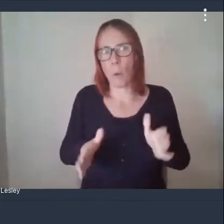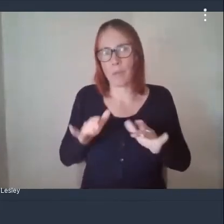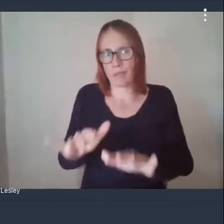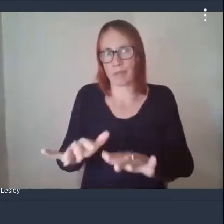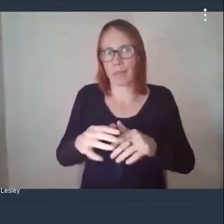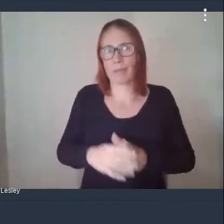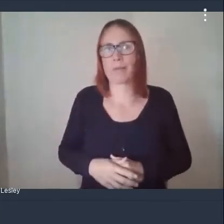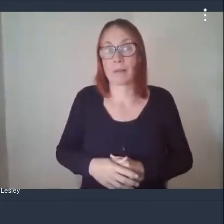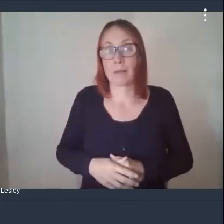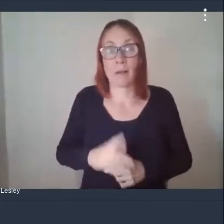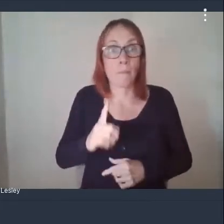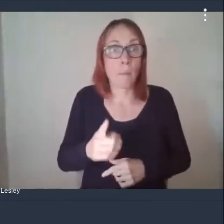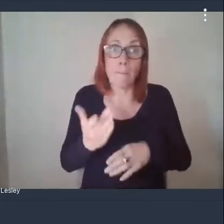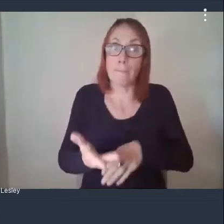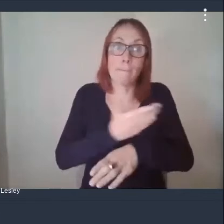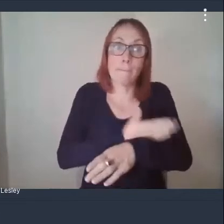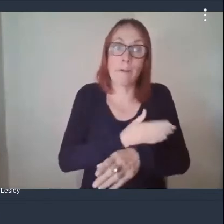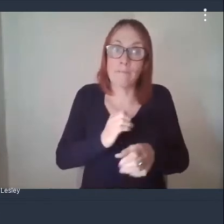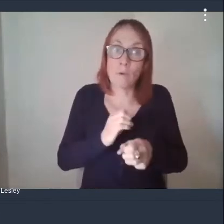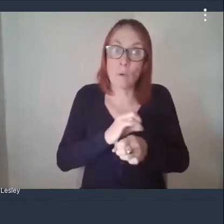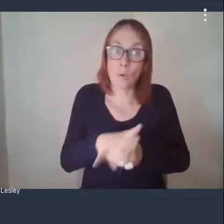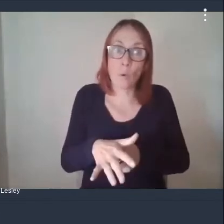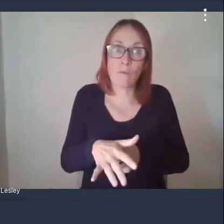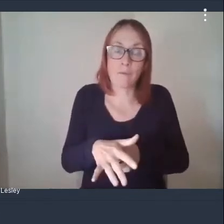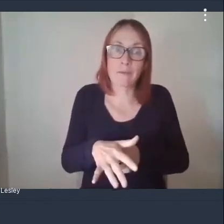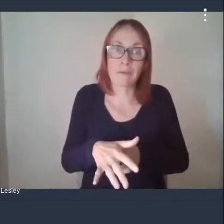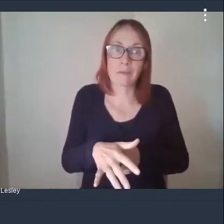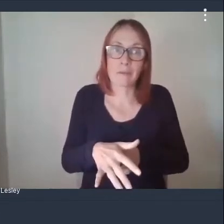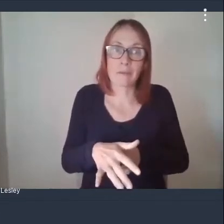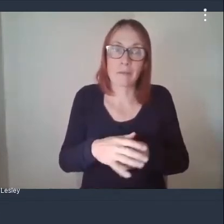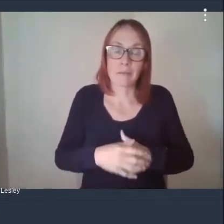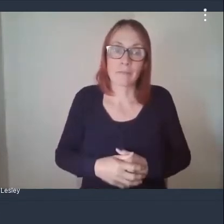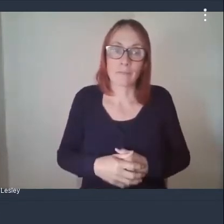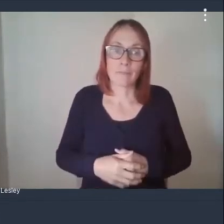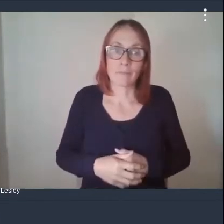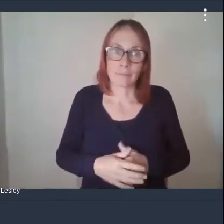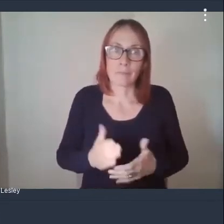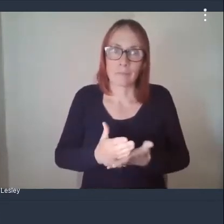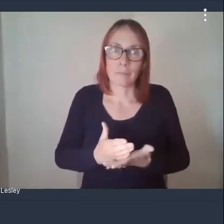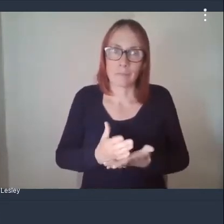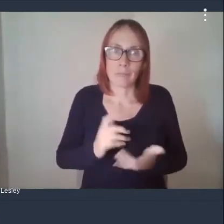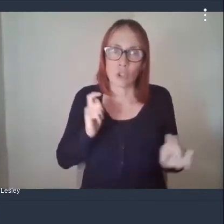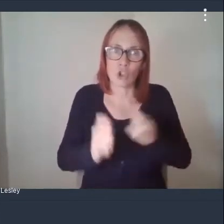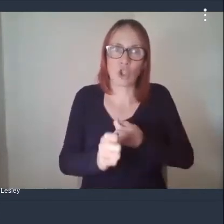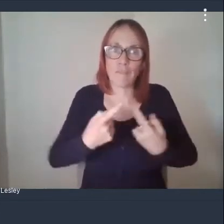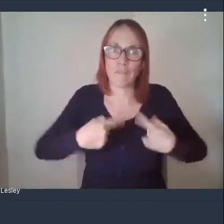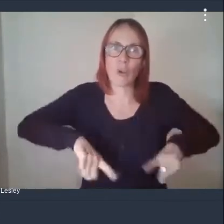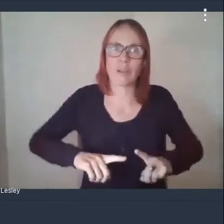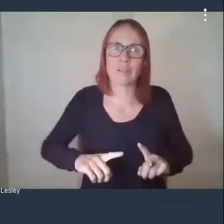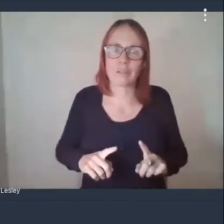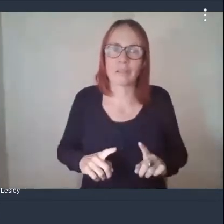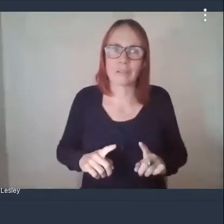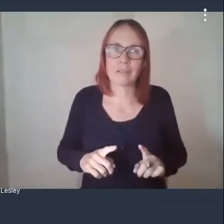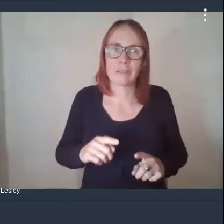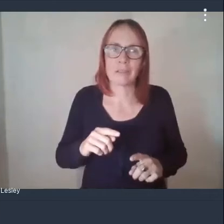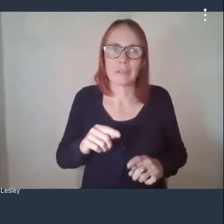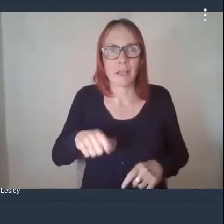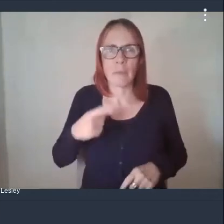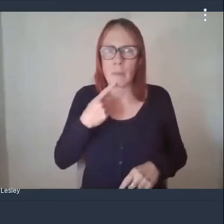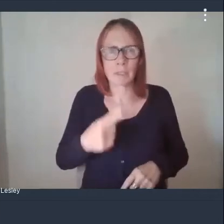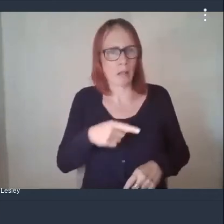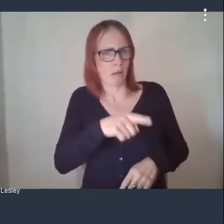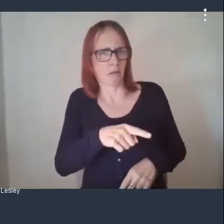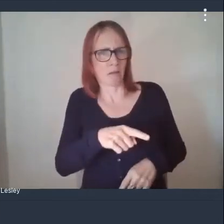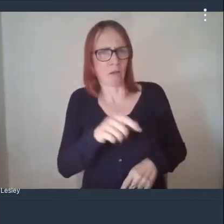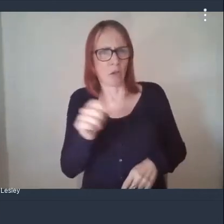through that process uh and it's it's quite a a change for us as our organization particularly when people say but you were set up to support